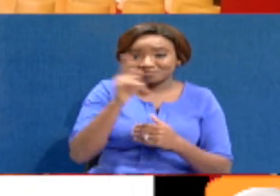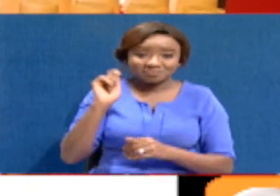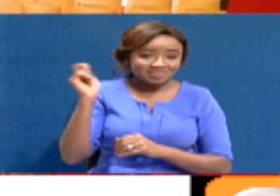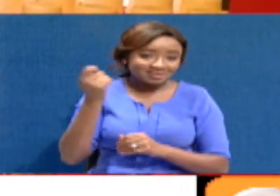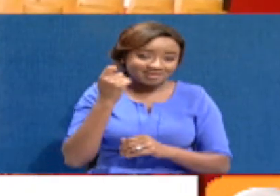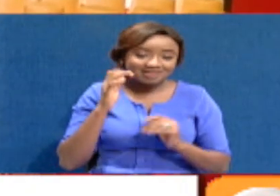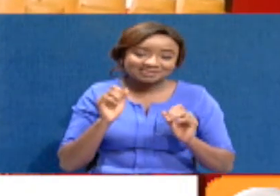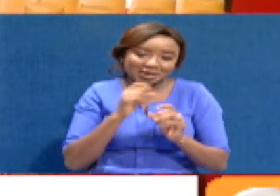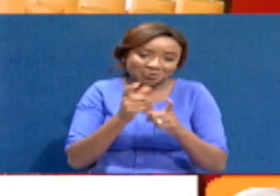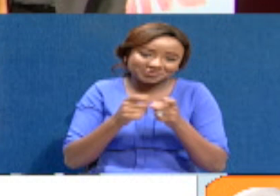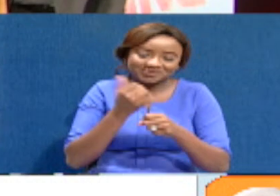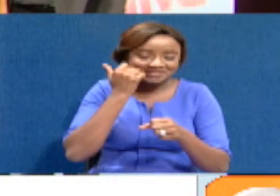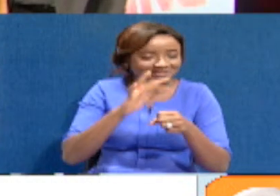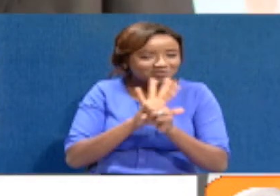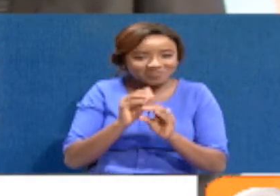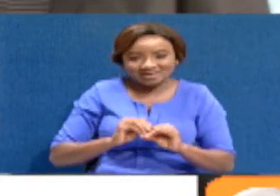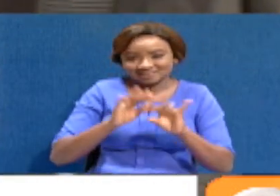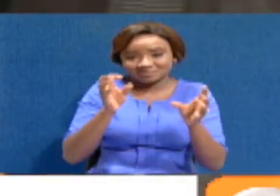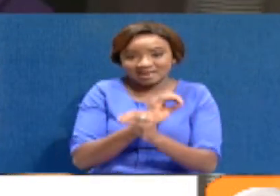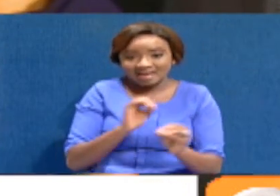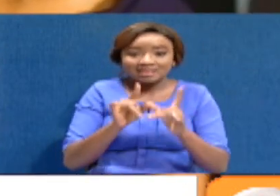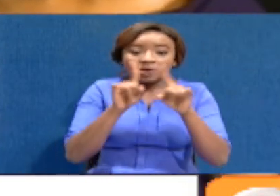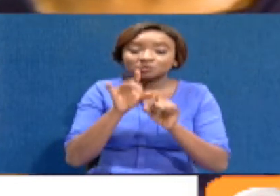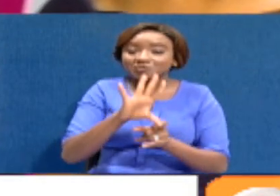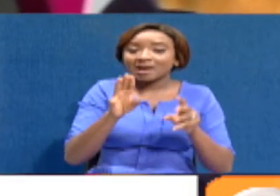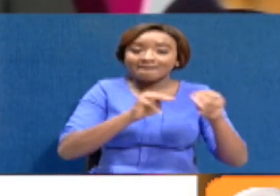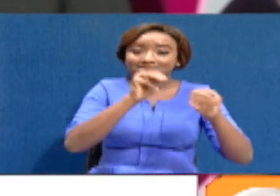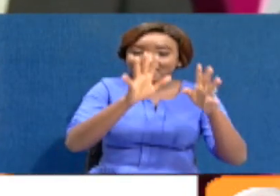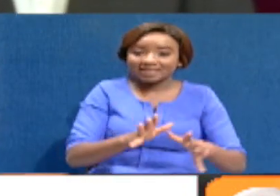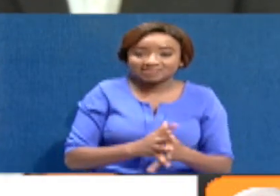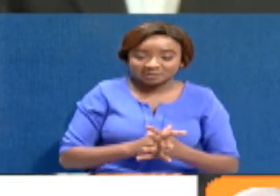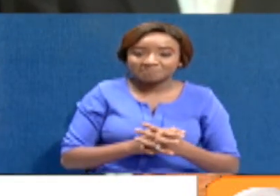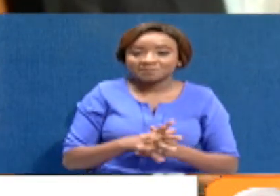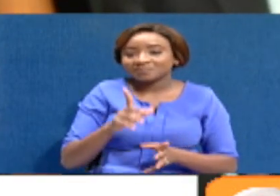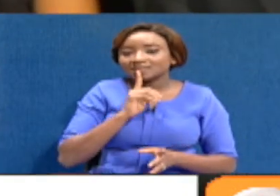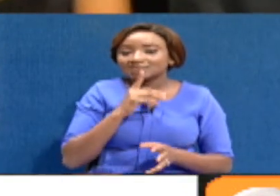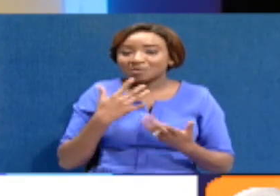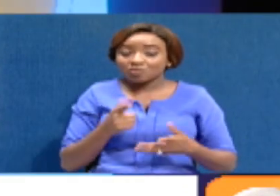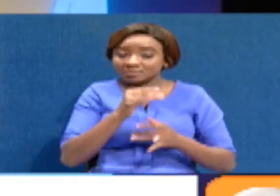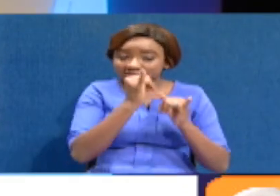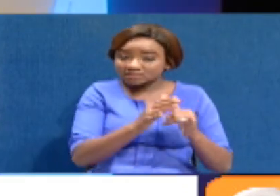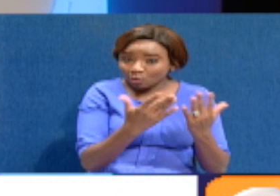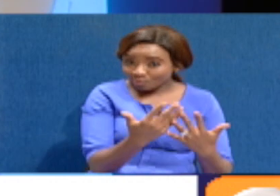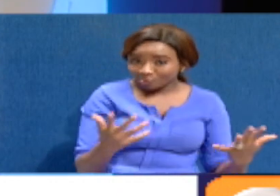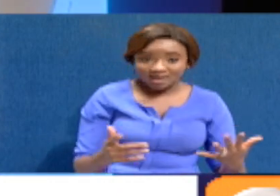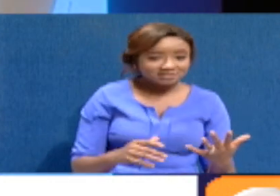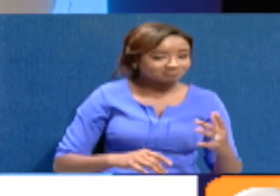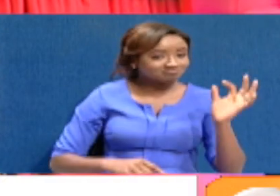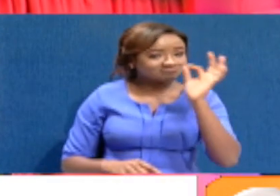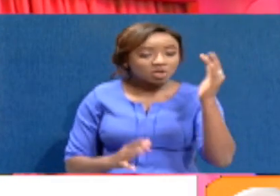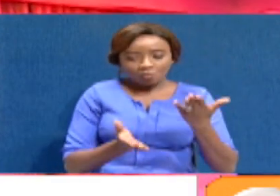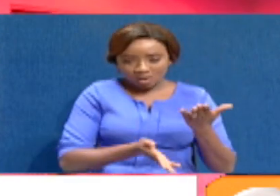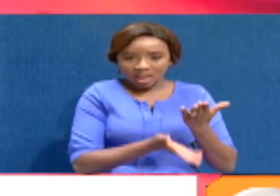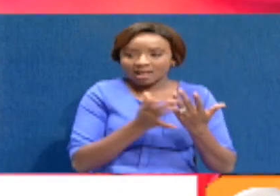spread of COVID-19. The company's country manager, East Africa Sachin Vama, says the new product will save users the